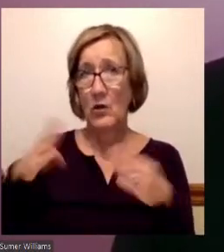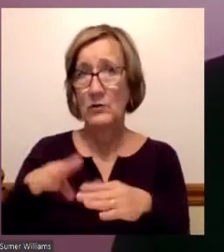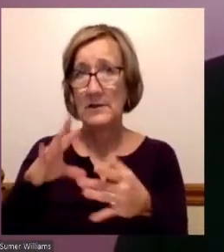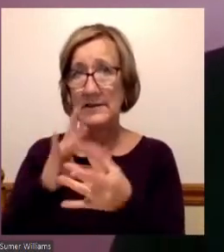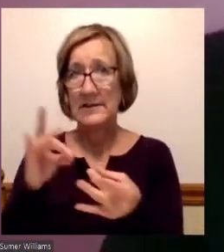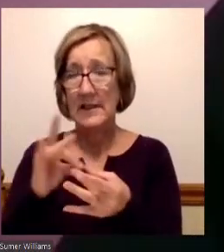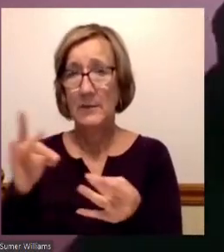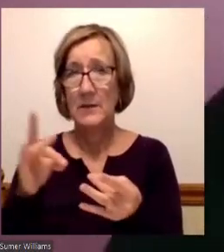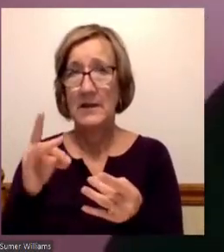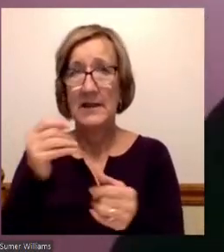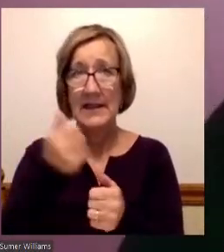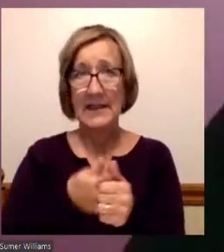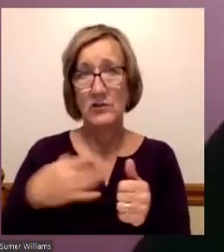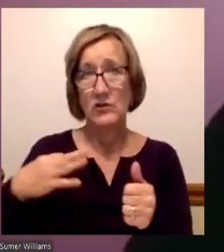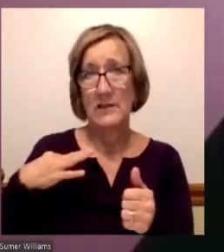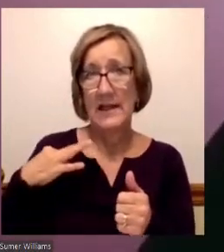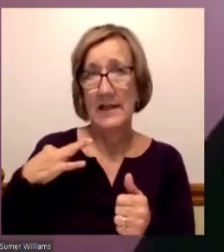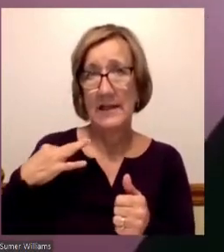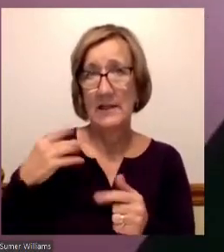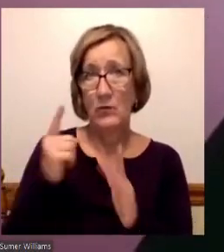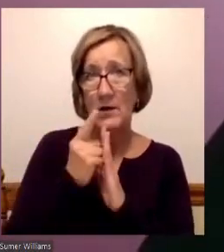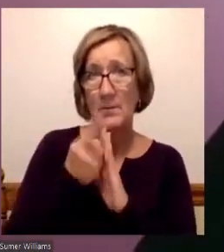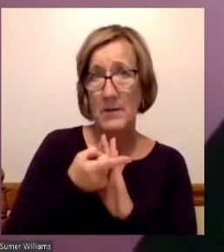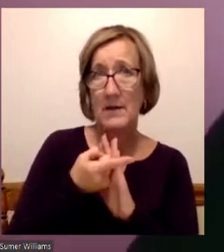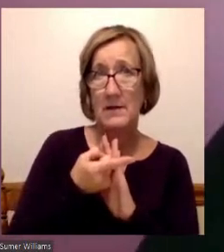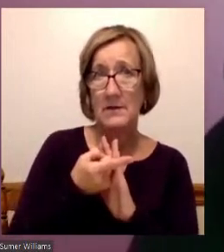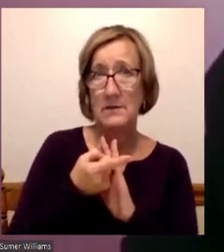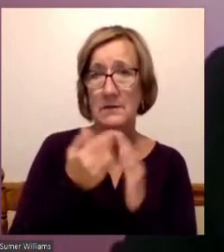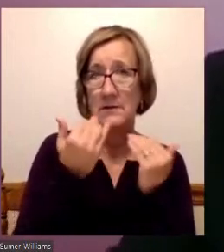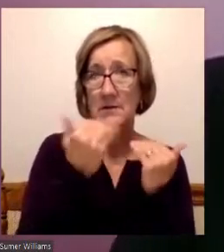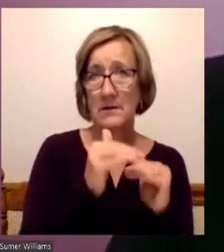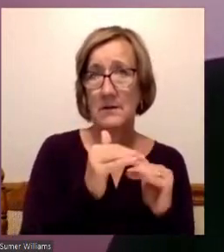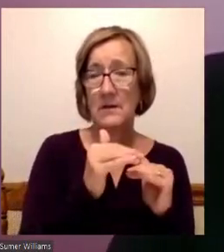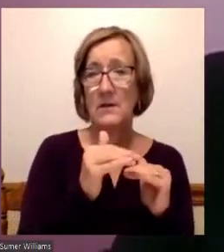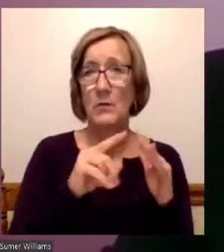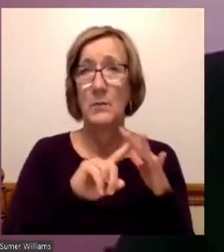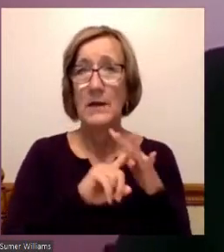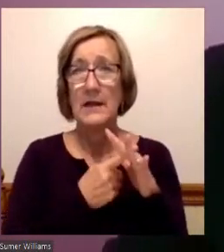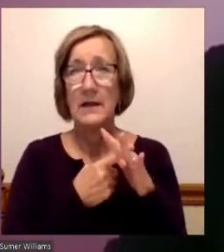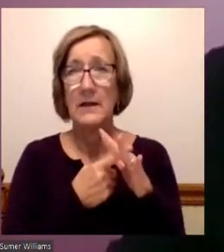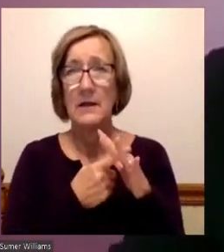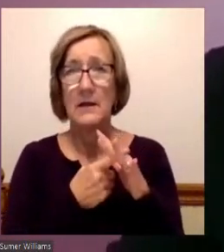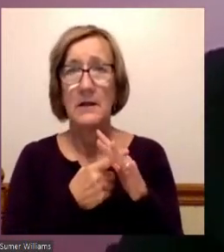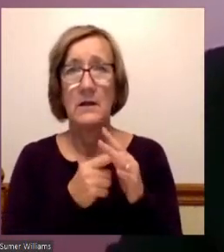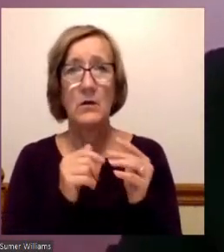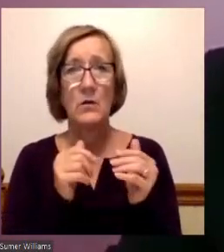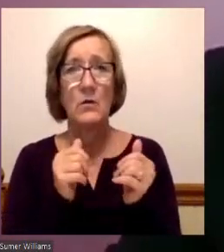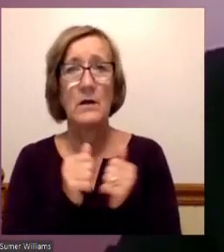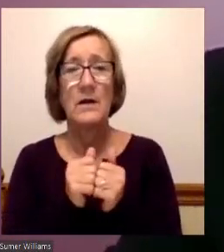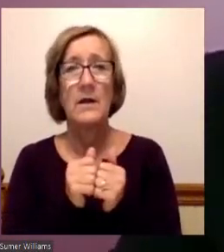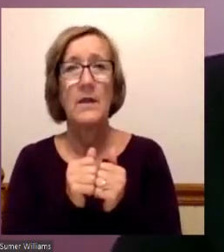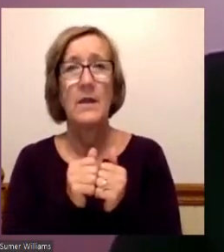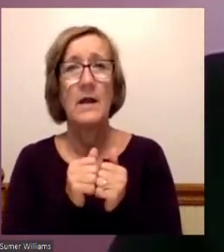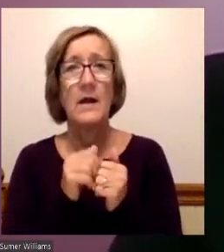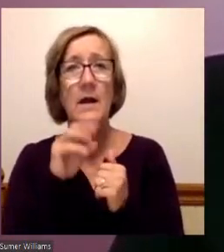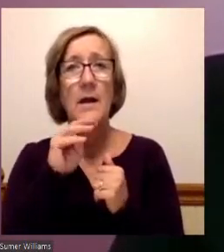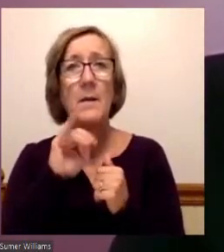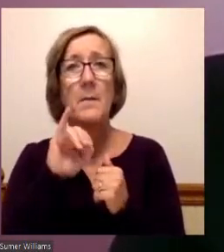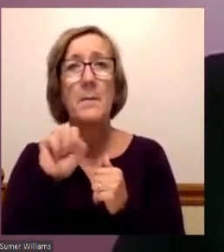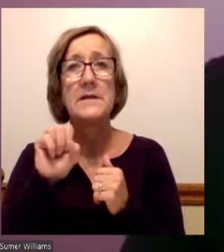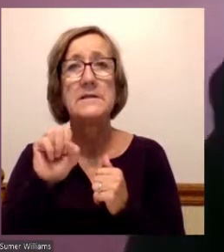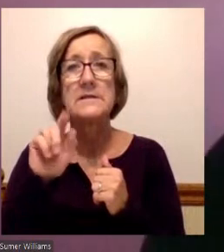minute. We will begin with Ms. Todd.